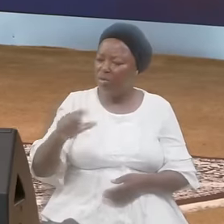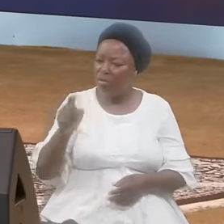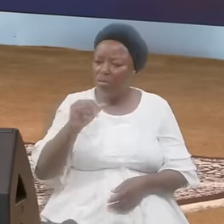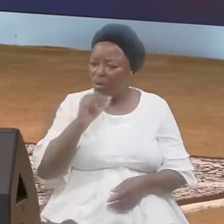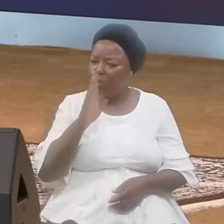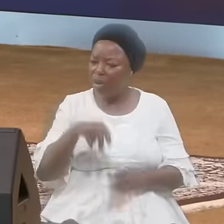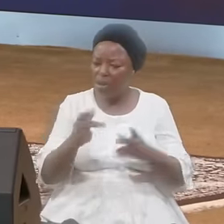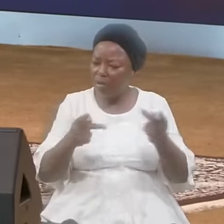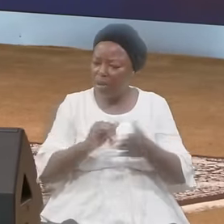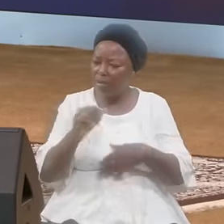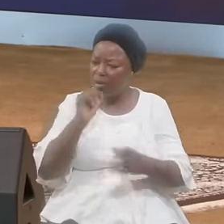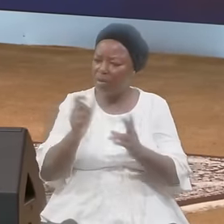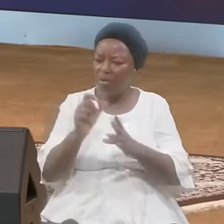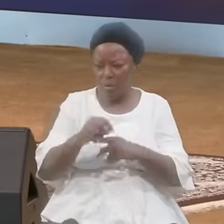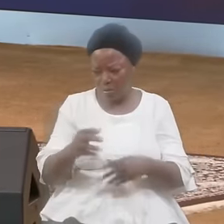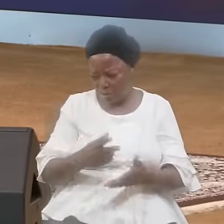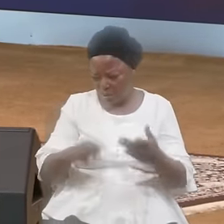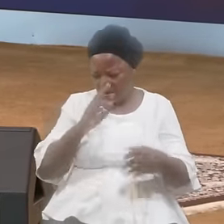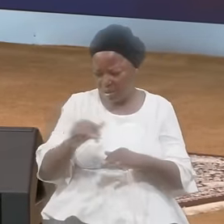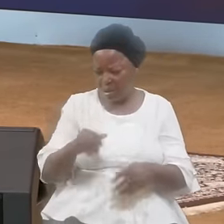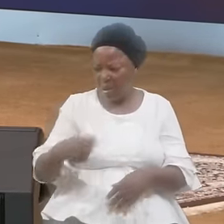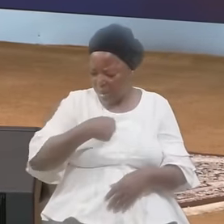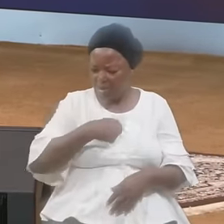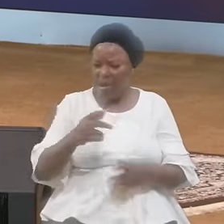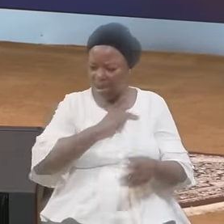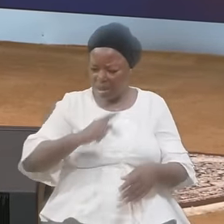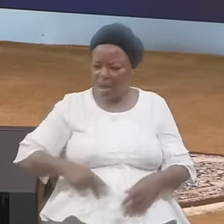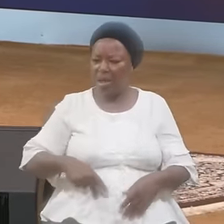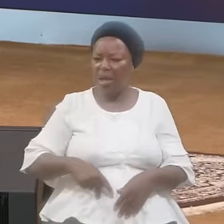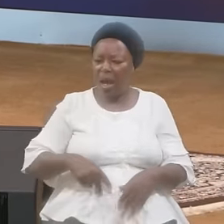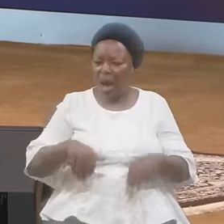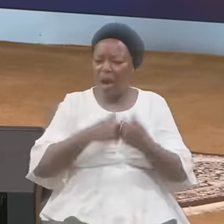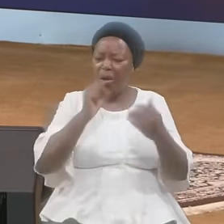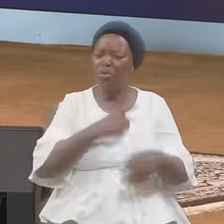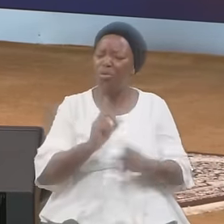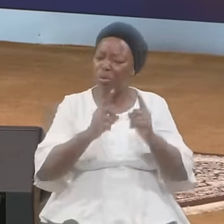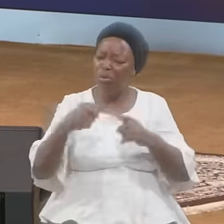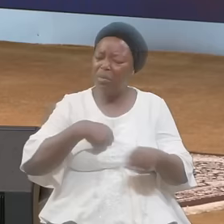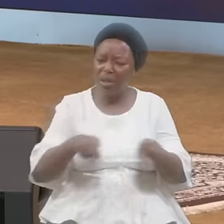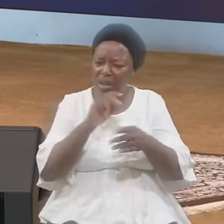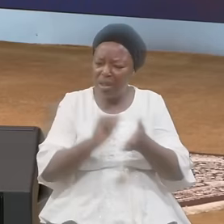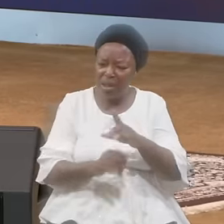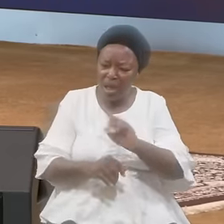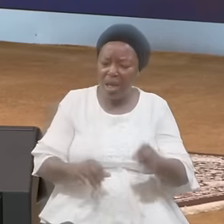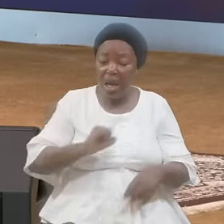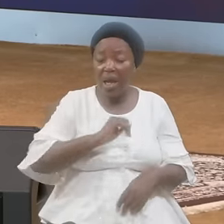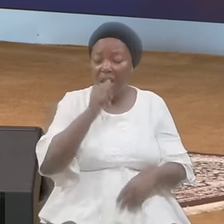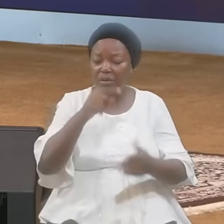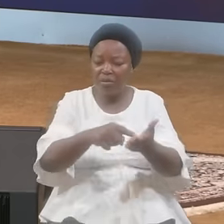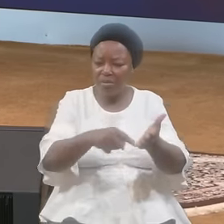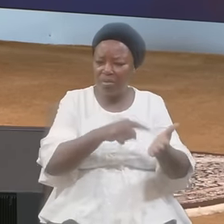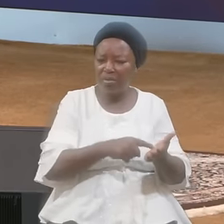What I Was Saying I Am The King How Dare You Confront Me I Am So And So